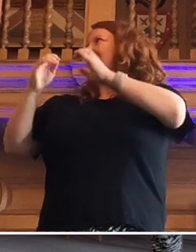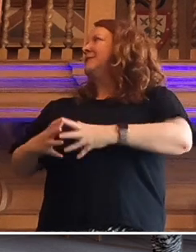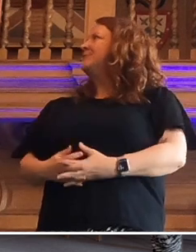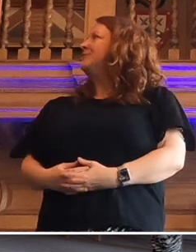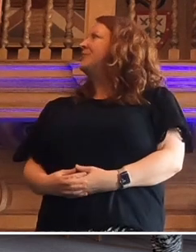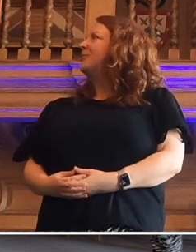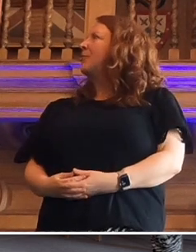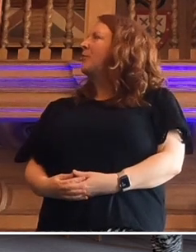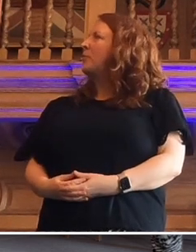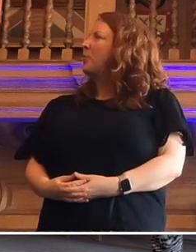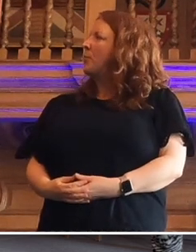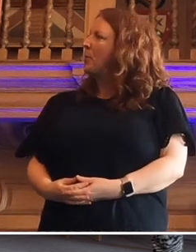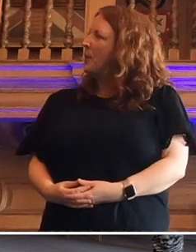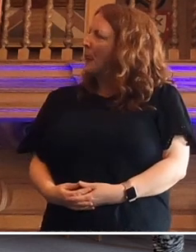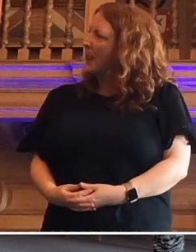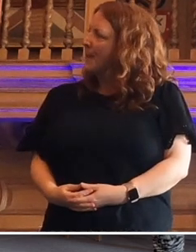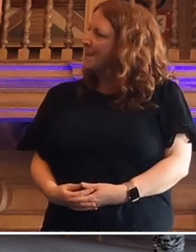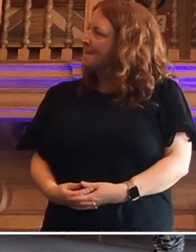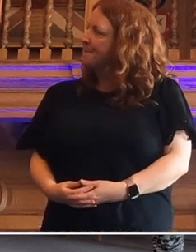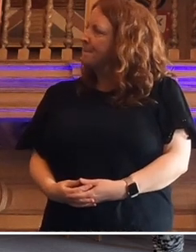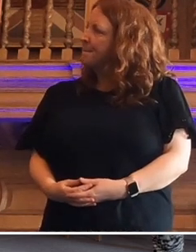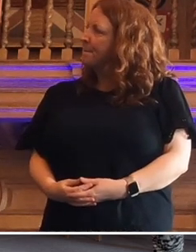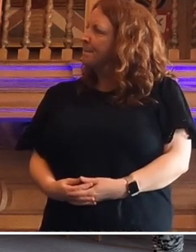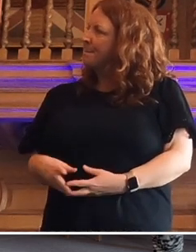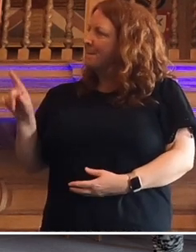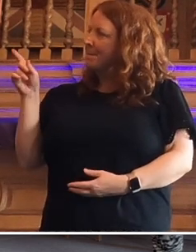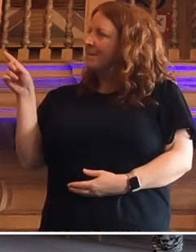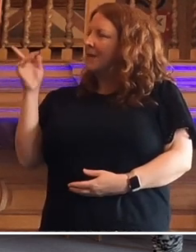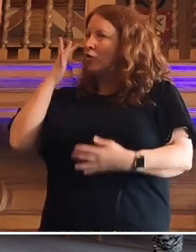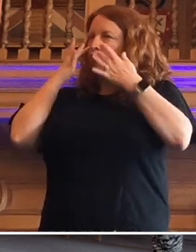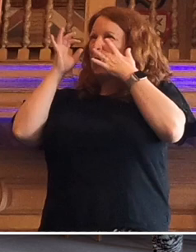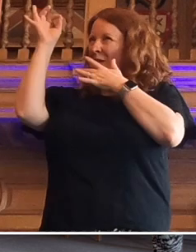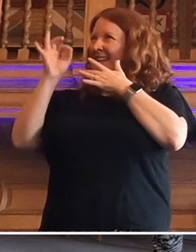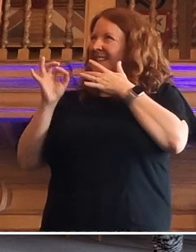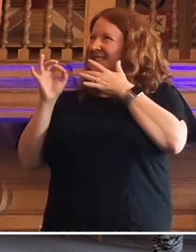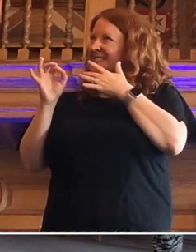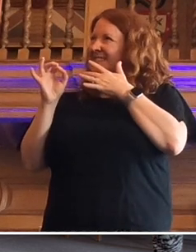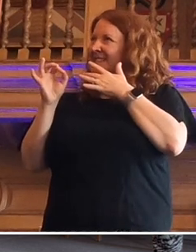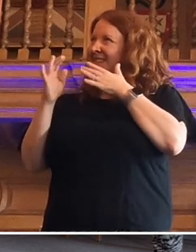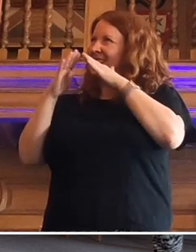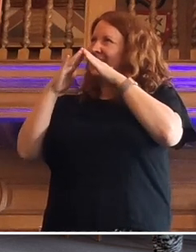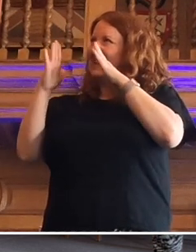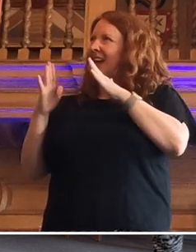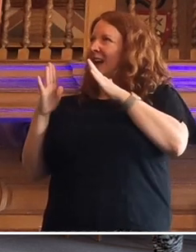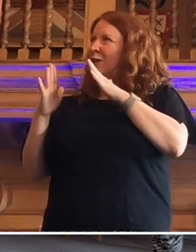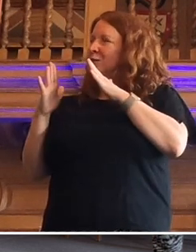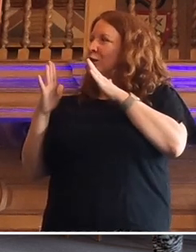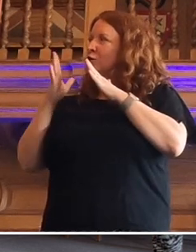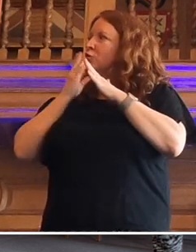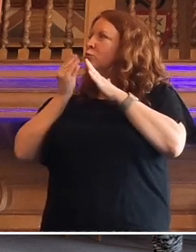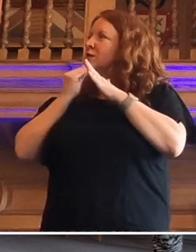this is the percent of household consumption